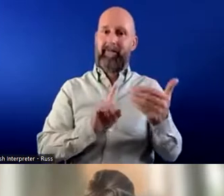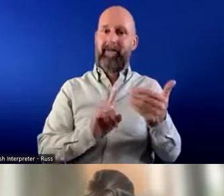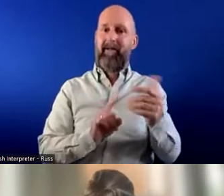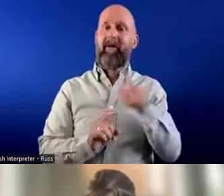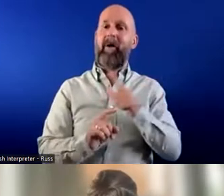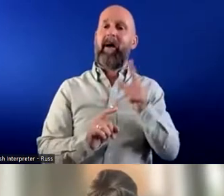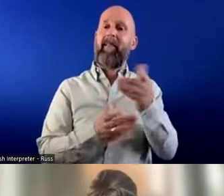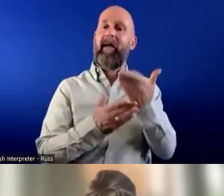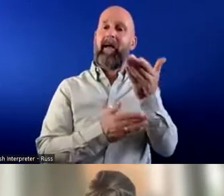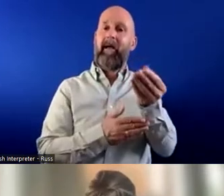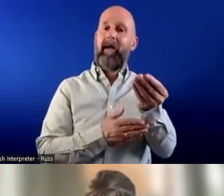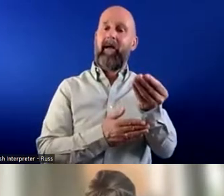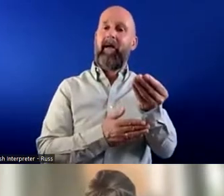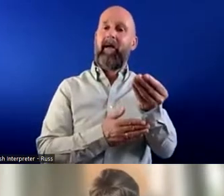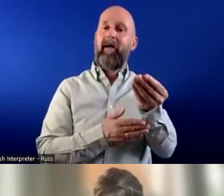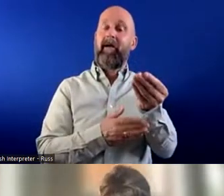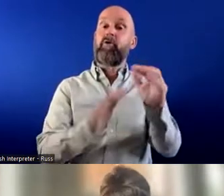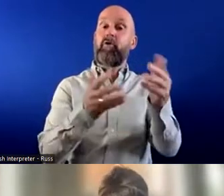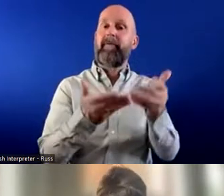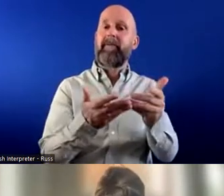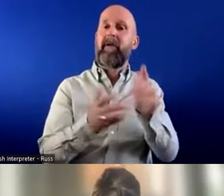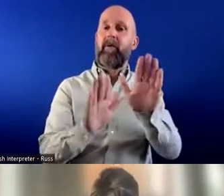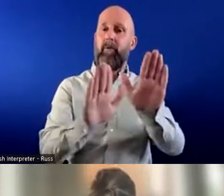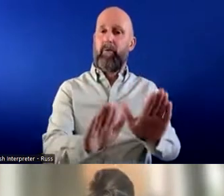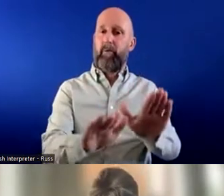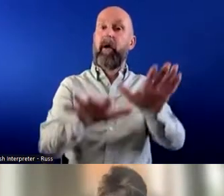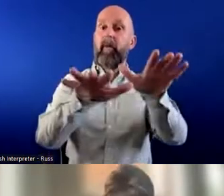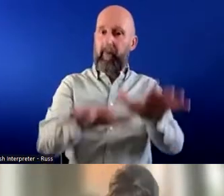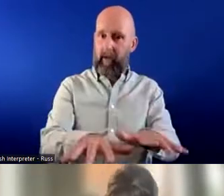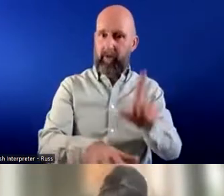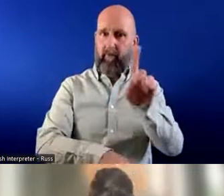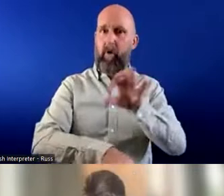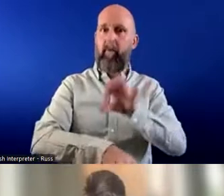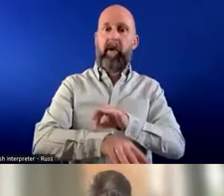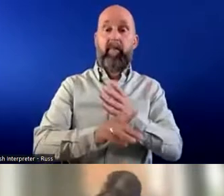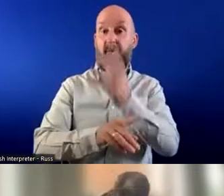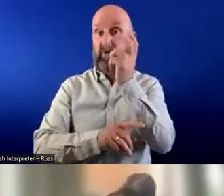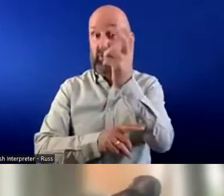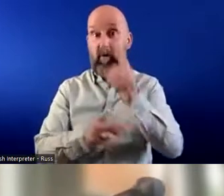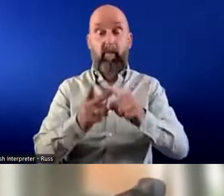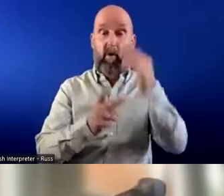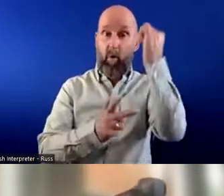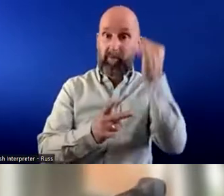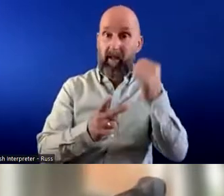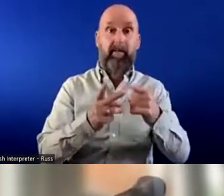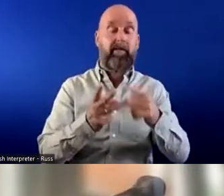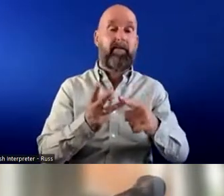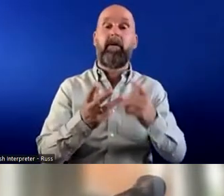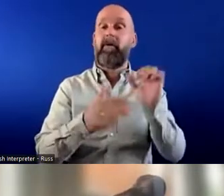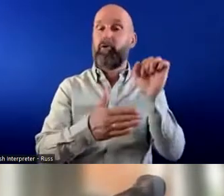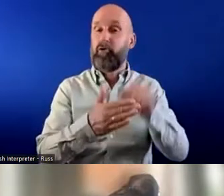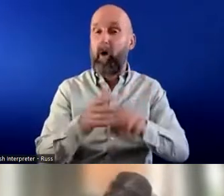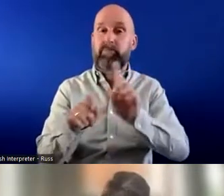of patience when they're accessing goods and services, customer service and buses and shops at hotels. And